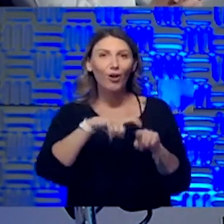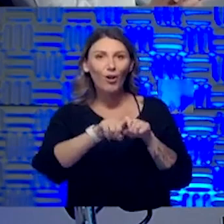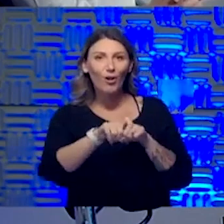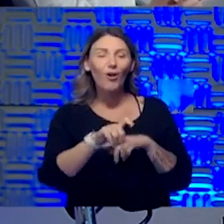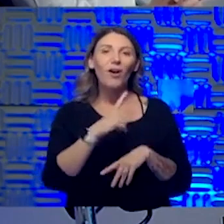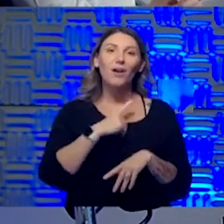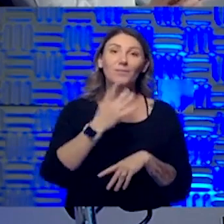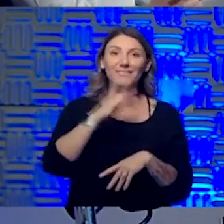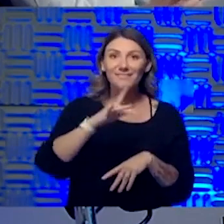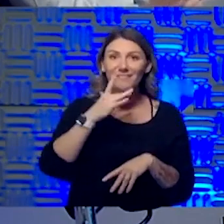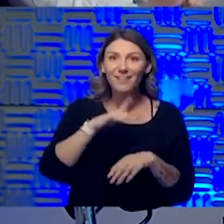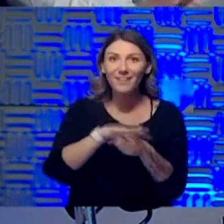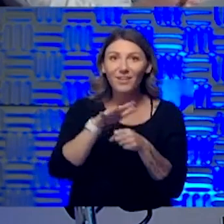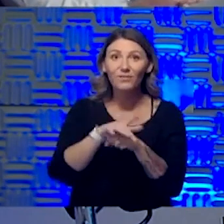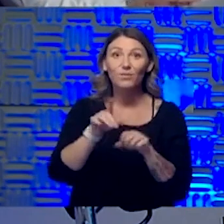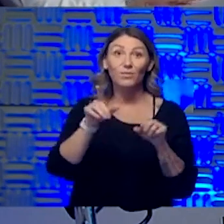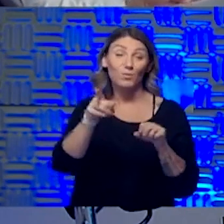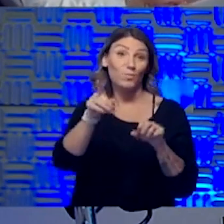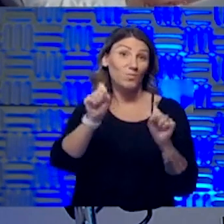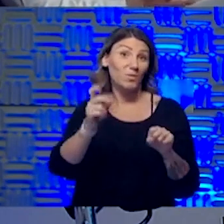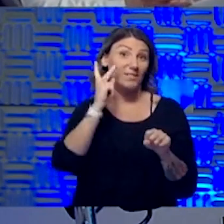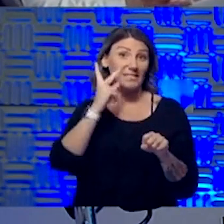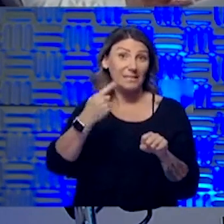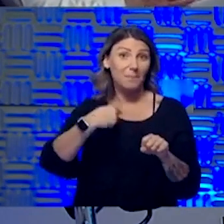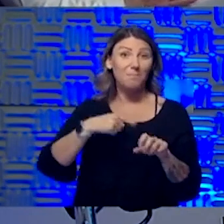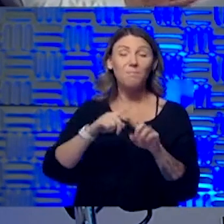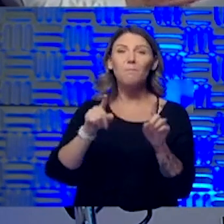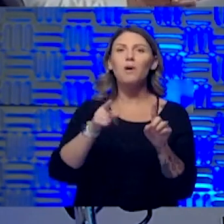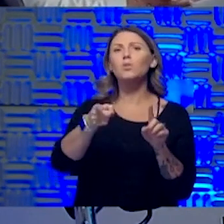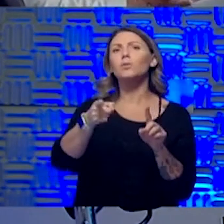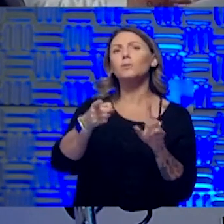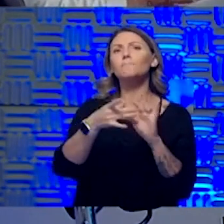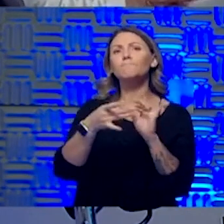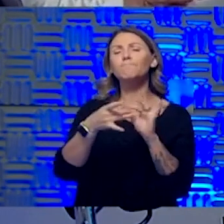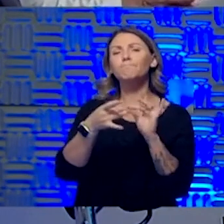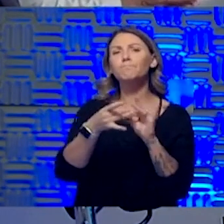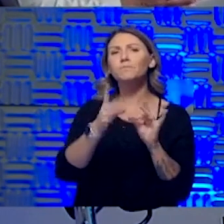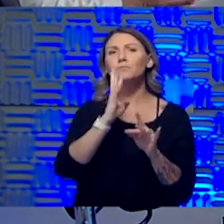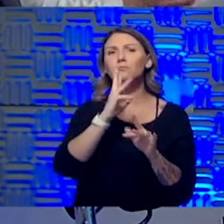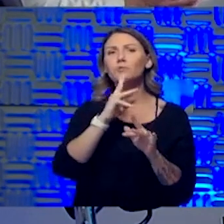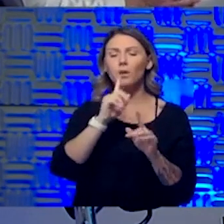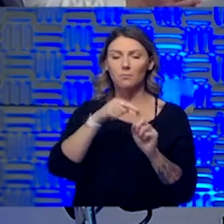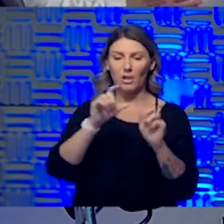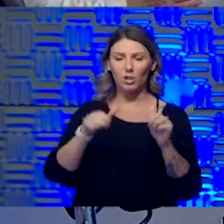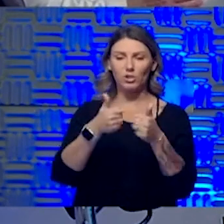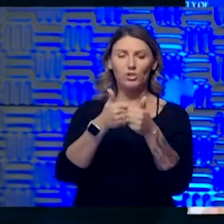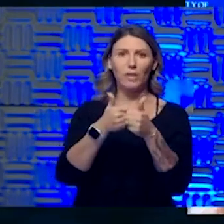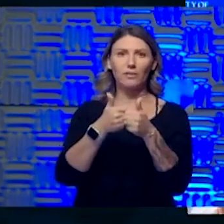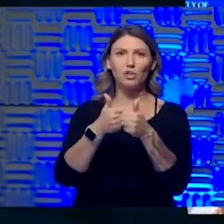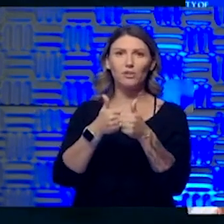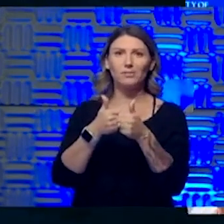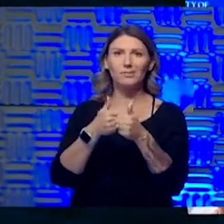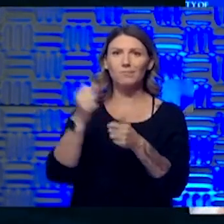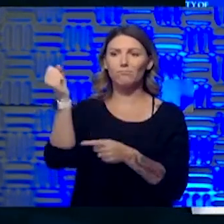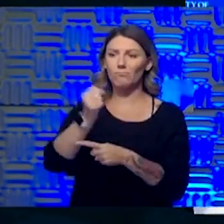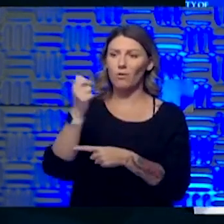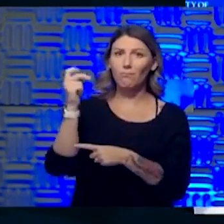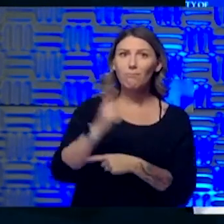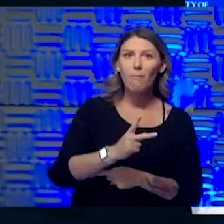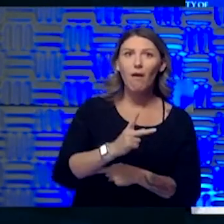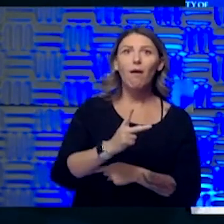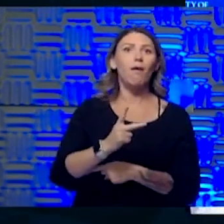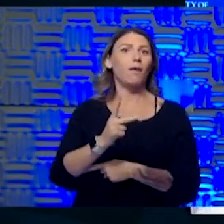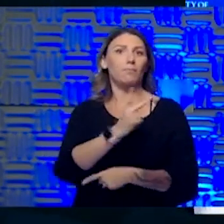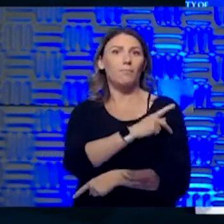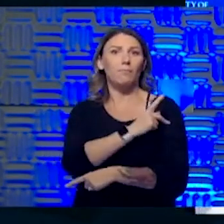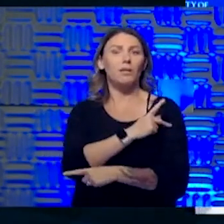you could see me, but you were talking a little bit about some of the challenges of getting people back to the clinic and even some people